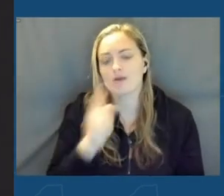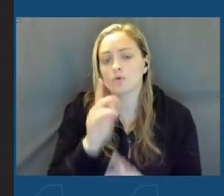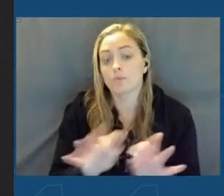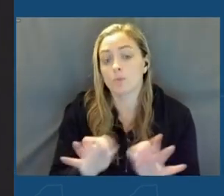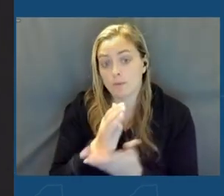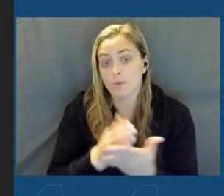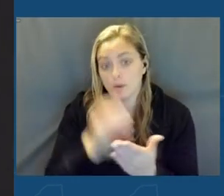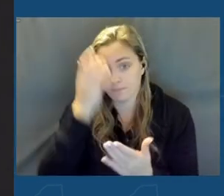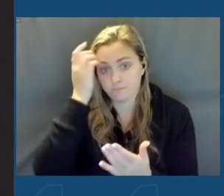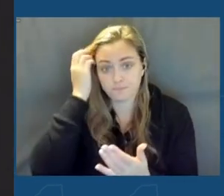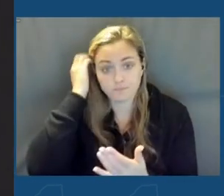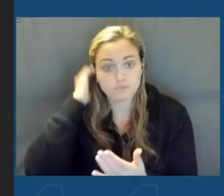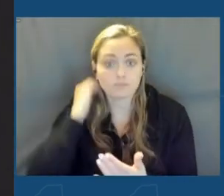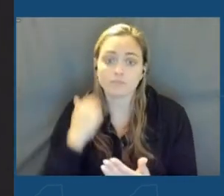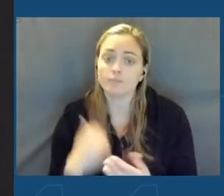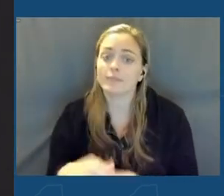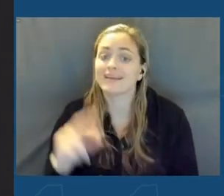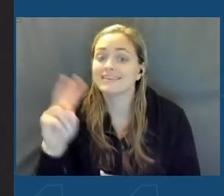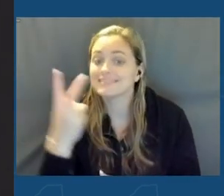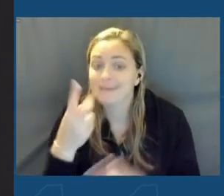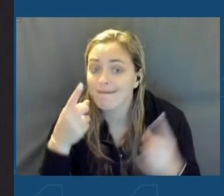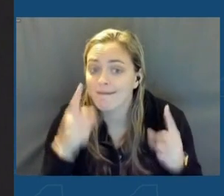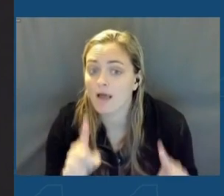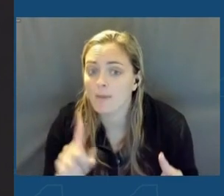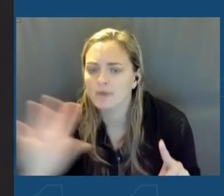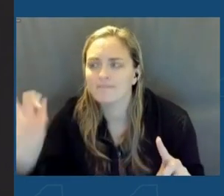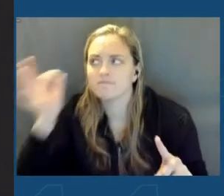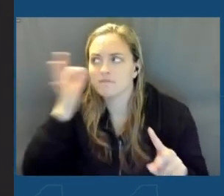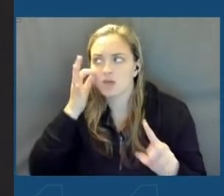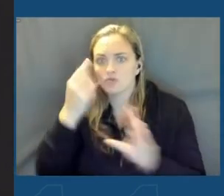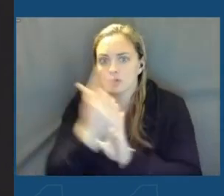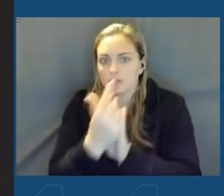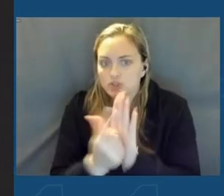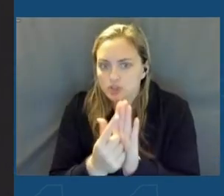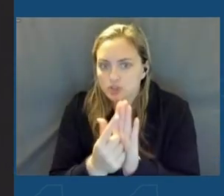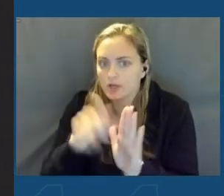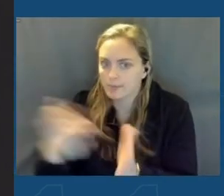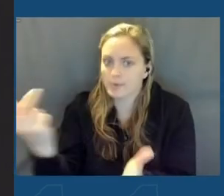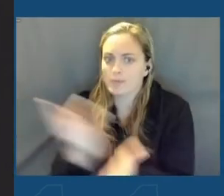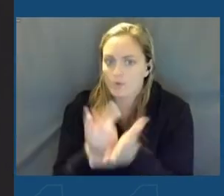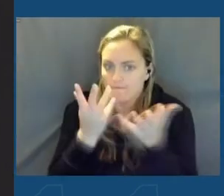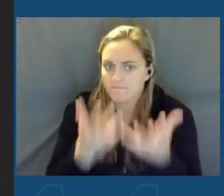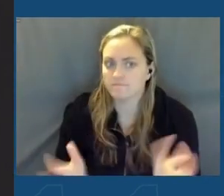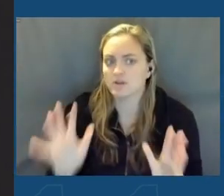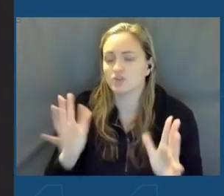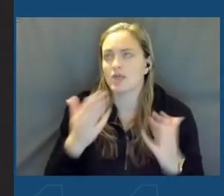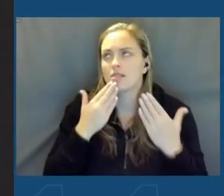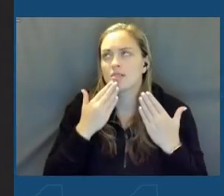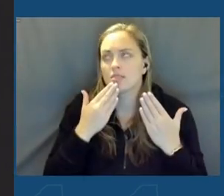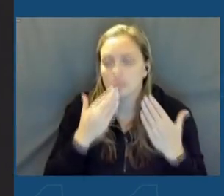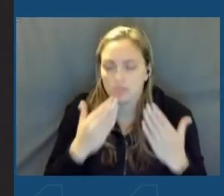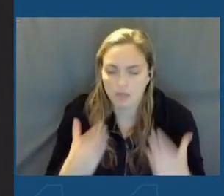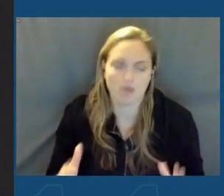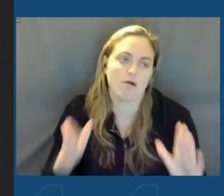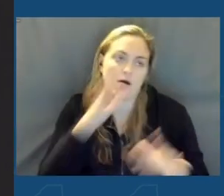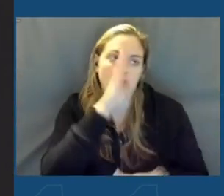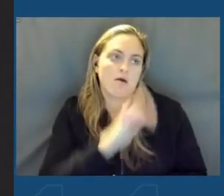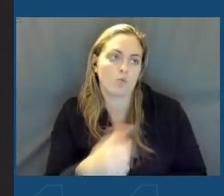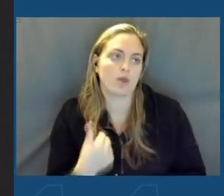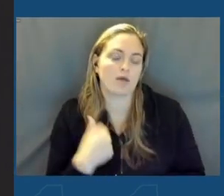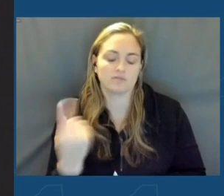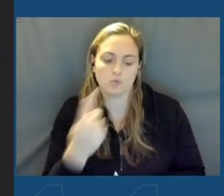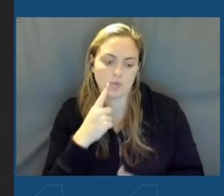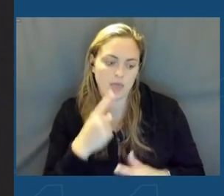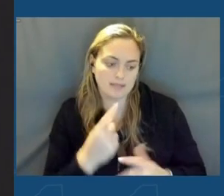Also, the second thing that had to happen, we did have to get the federal legislation through. And thank God we have someone with the influence and the desire